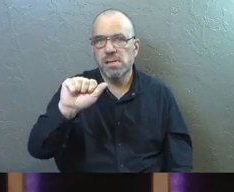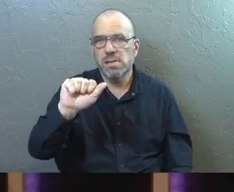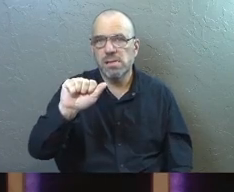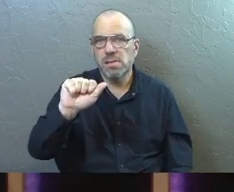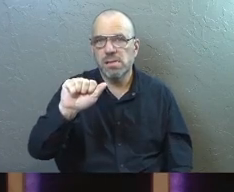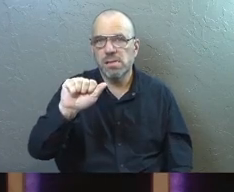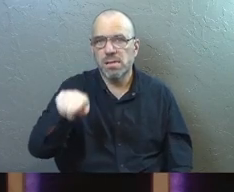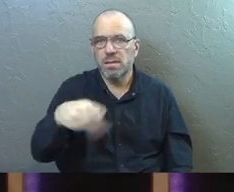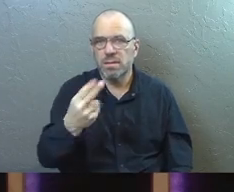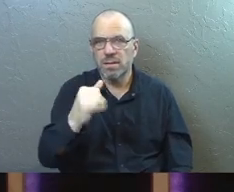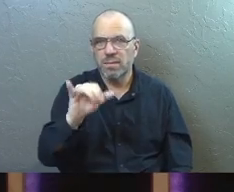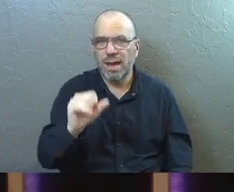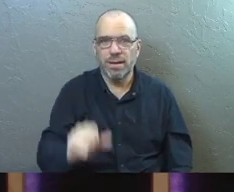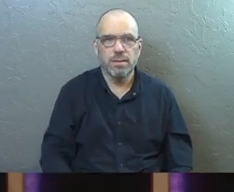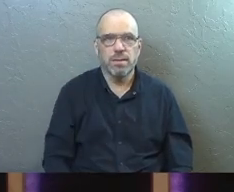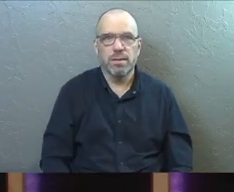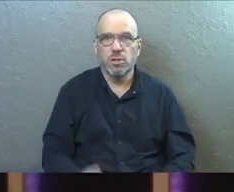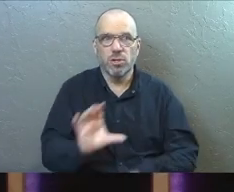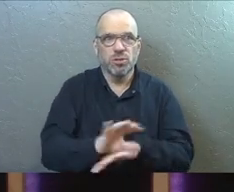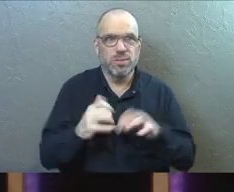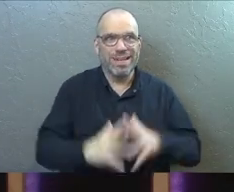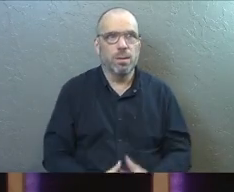Yeah, got this quiet first service too.